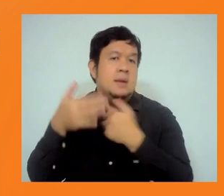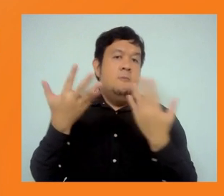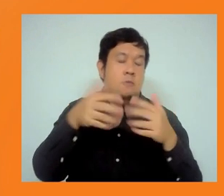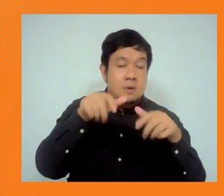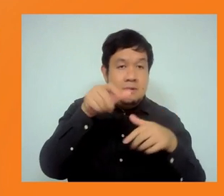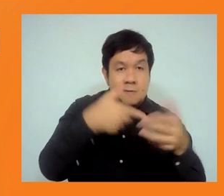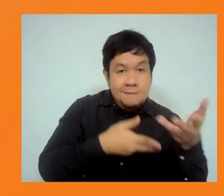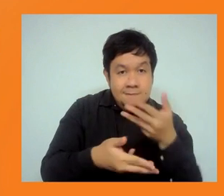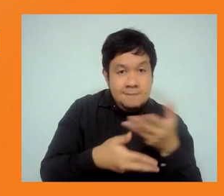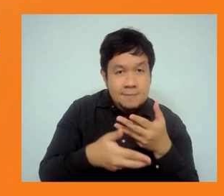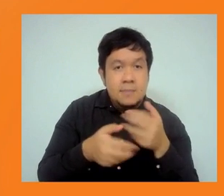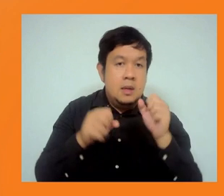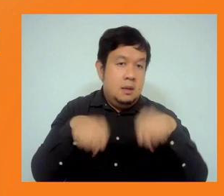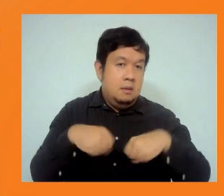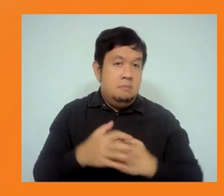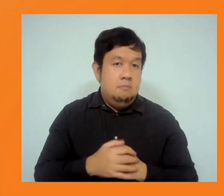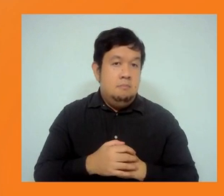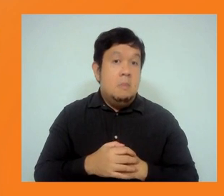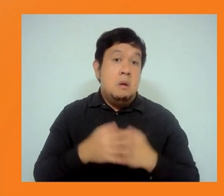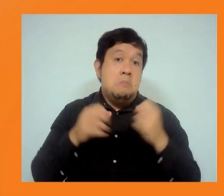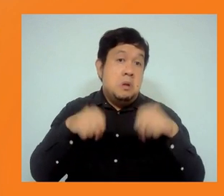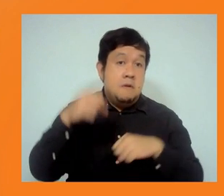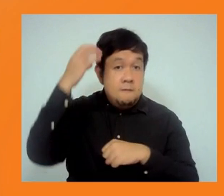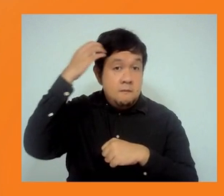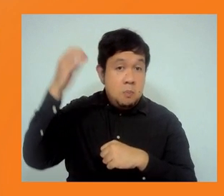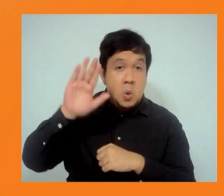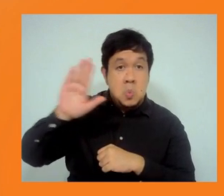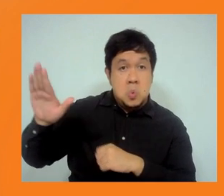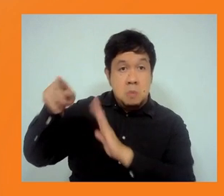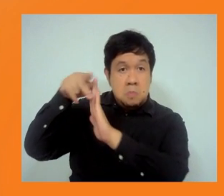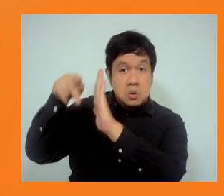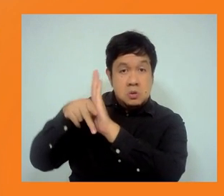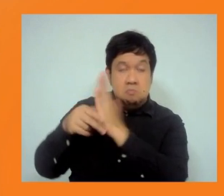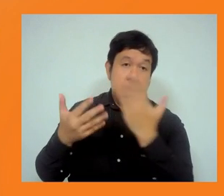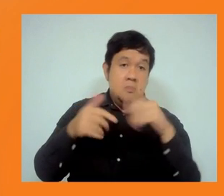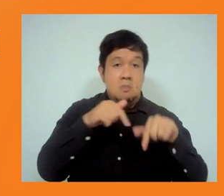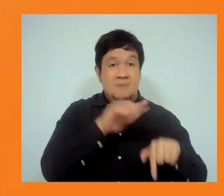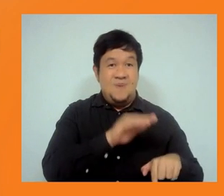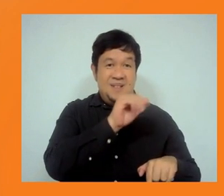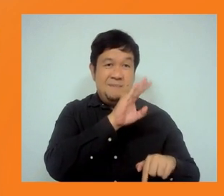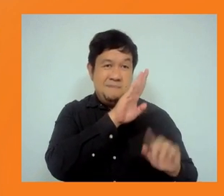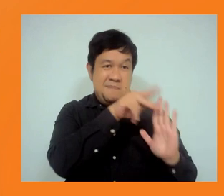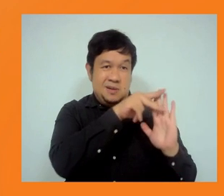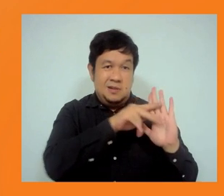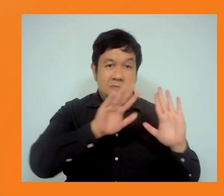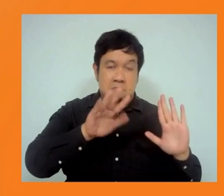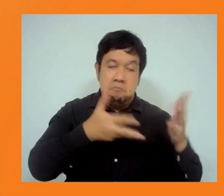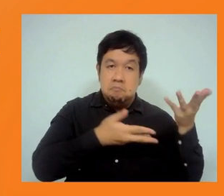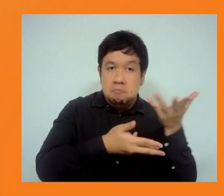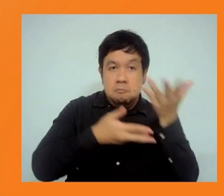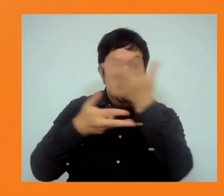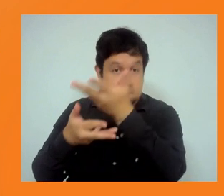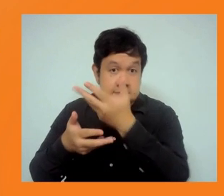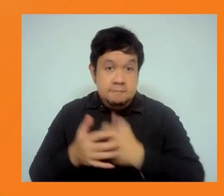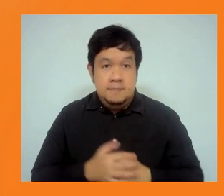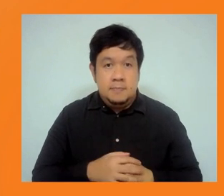policies better than anyone. And, you know, this is obviously a challenge for them when we come